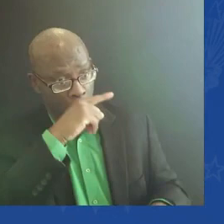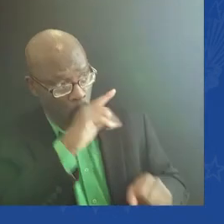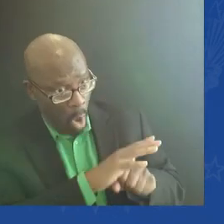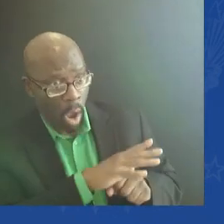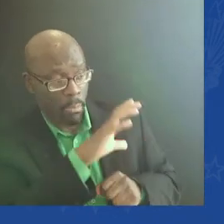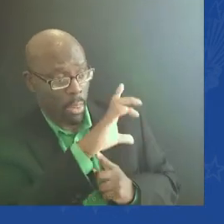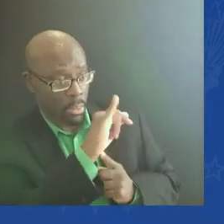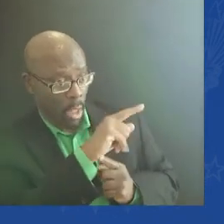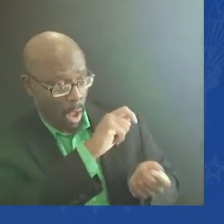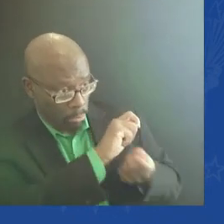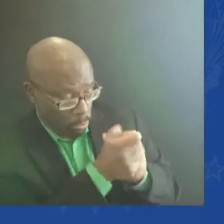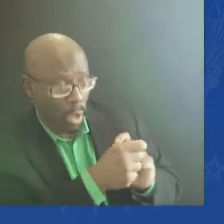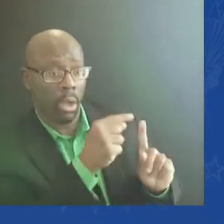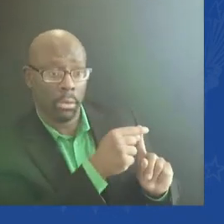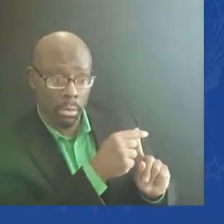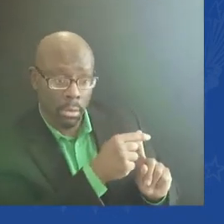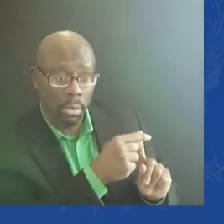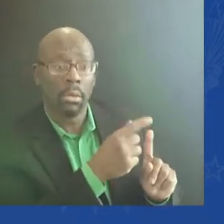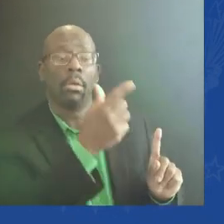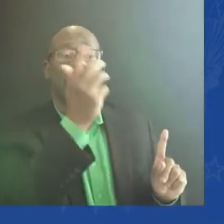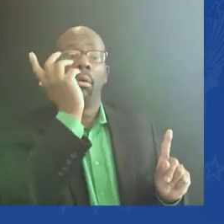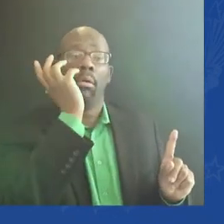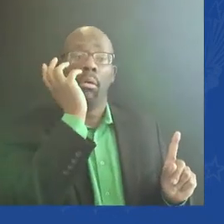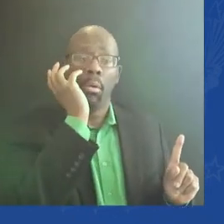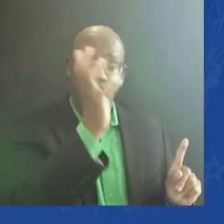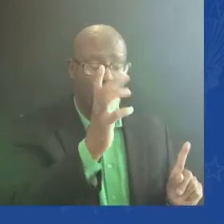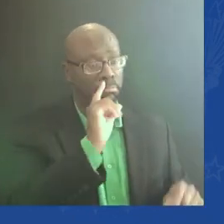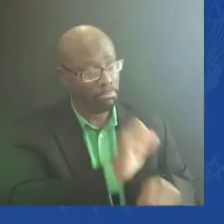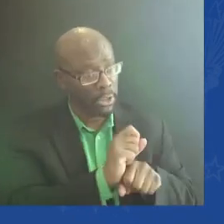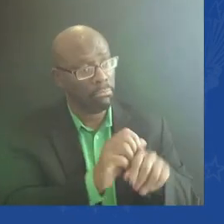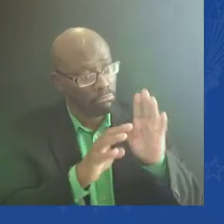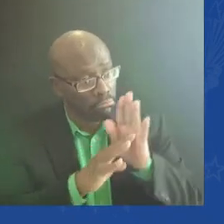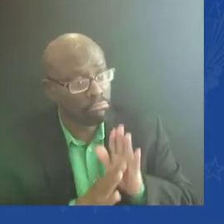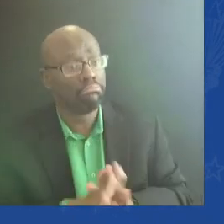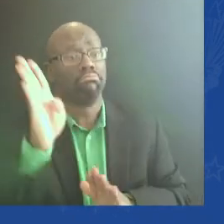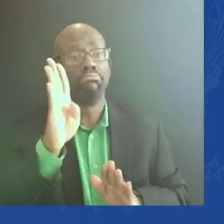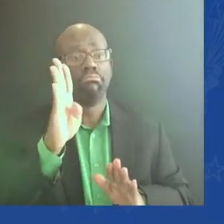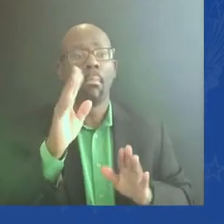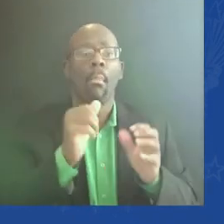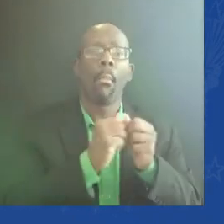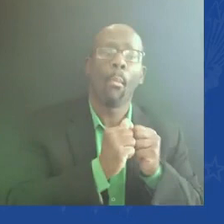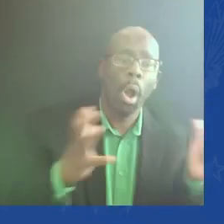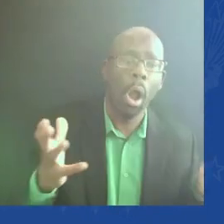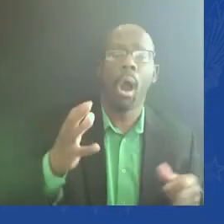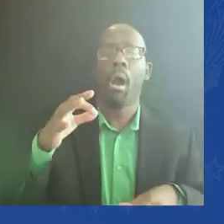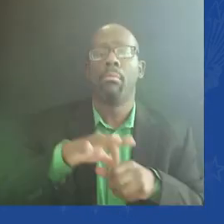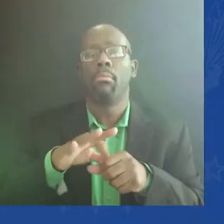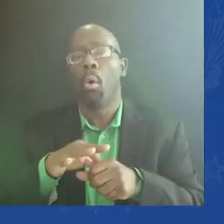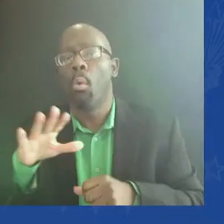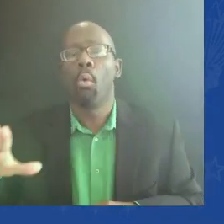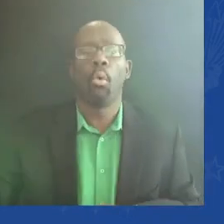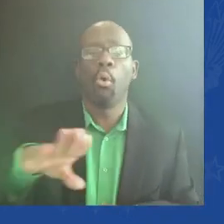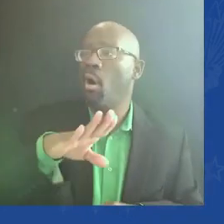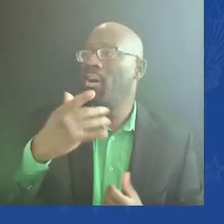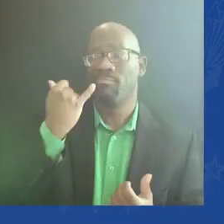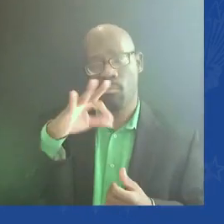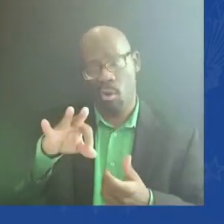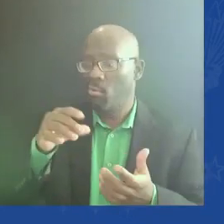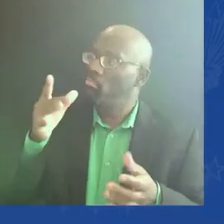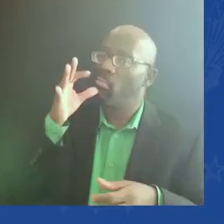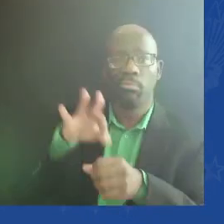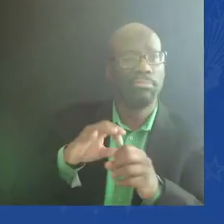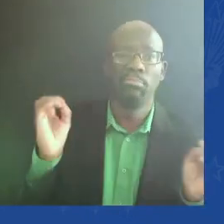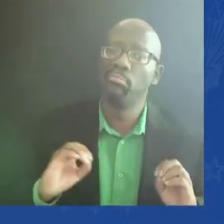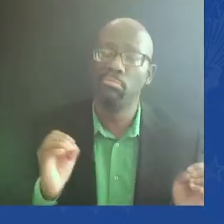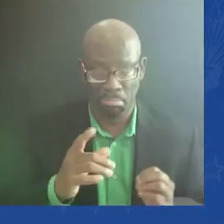when you're at Glasgow without a vote having taken place on your bill? And on the same topic, climate, some NGOs are already saying